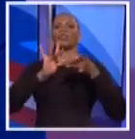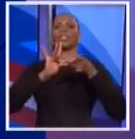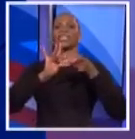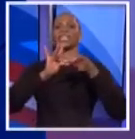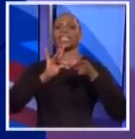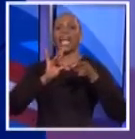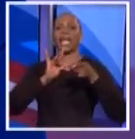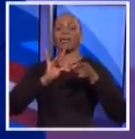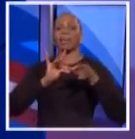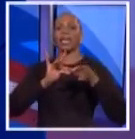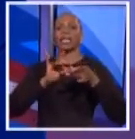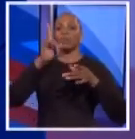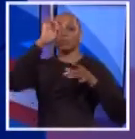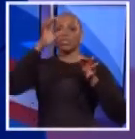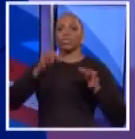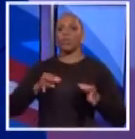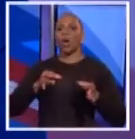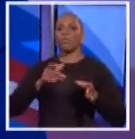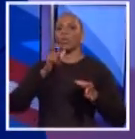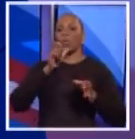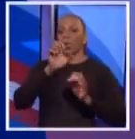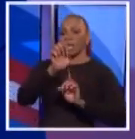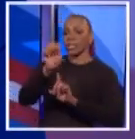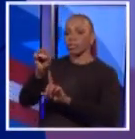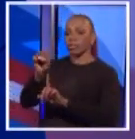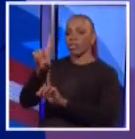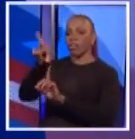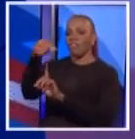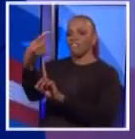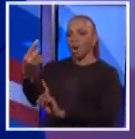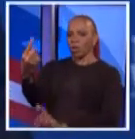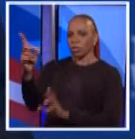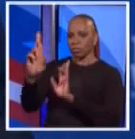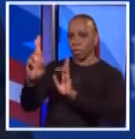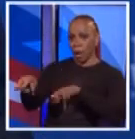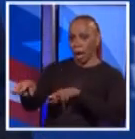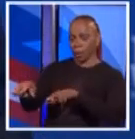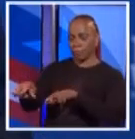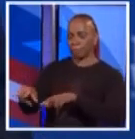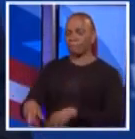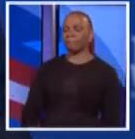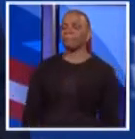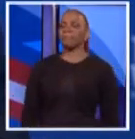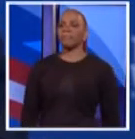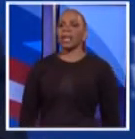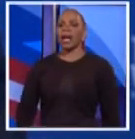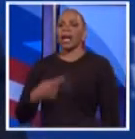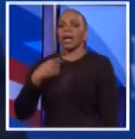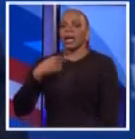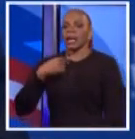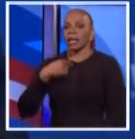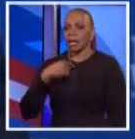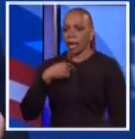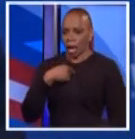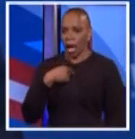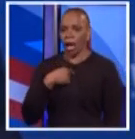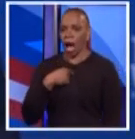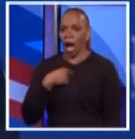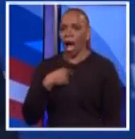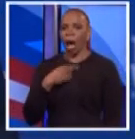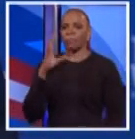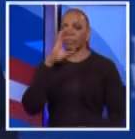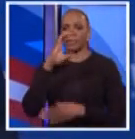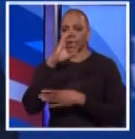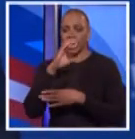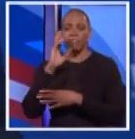order was determined by lot. Mr. Stringer, you are first. I'm running for controller because I believe